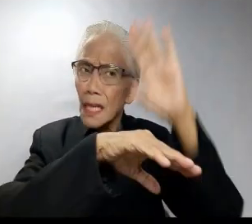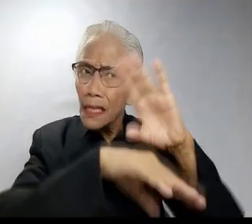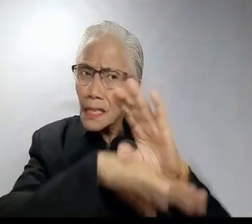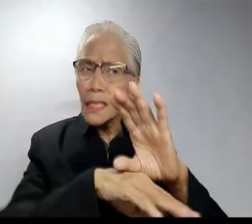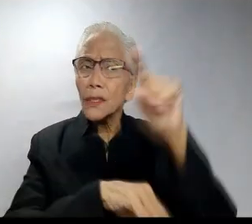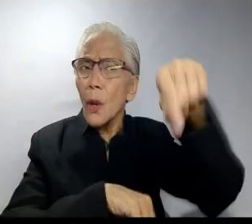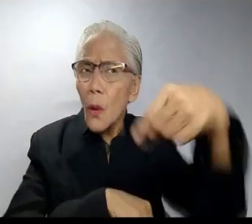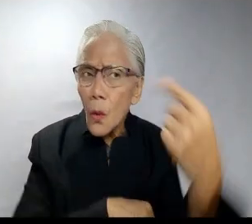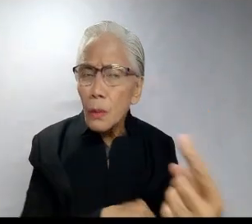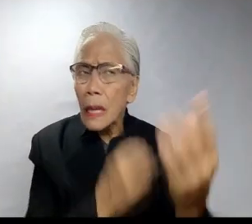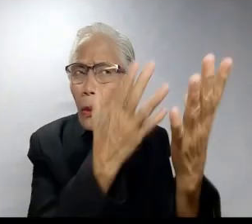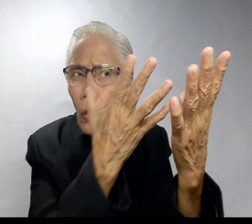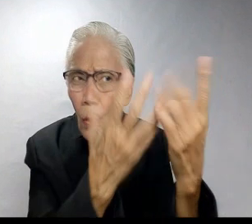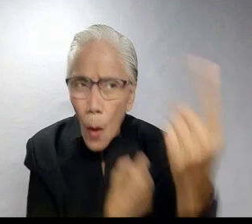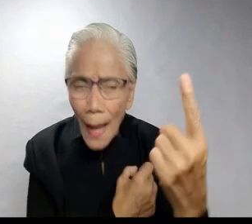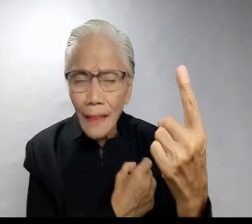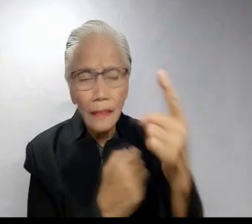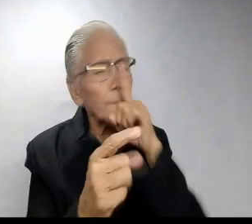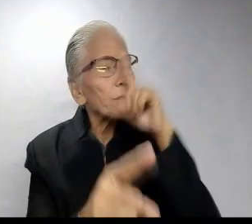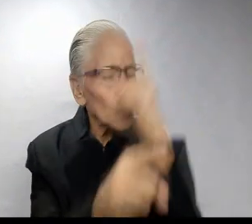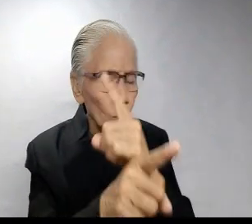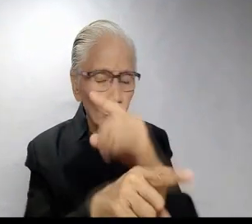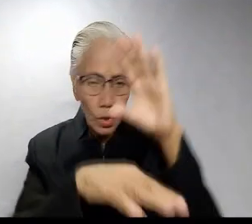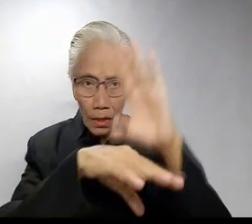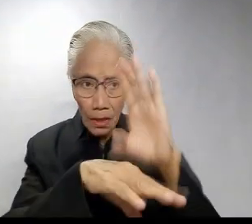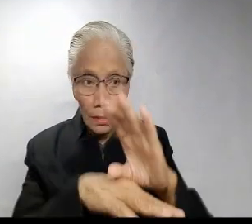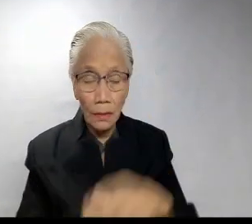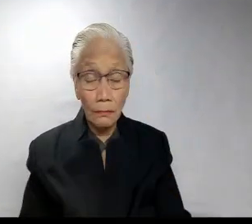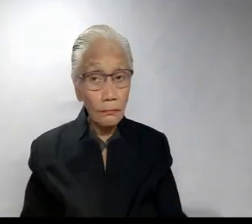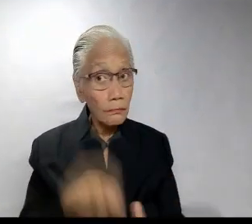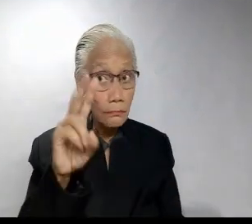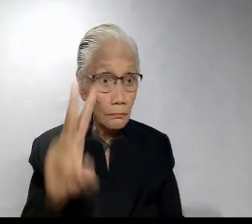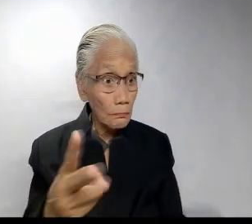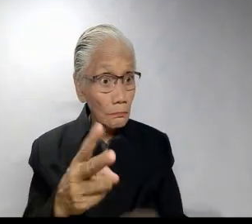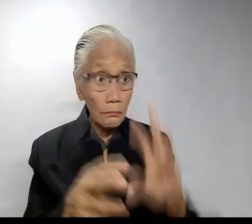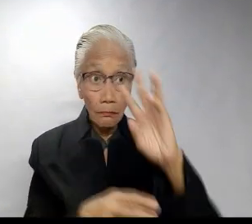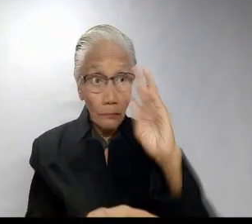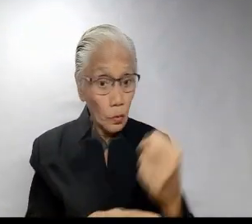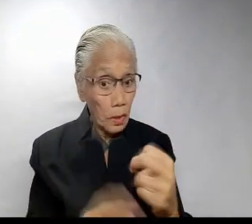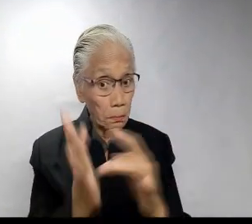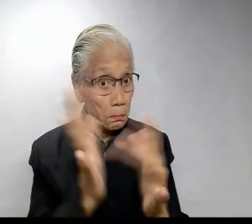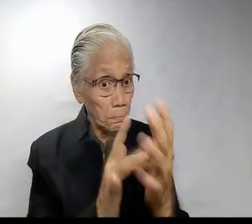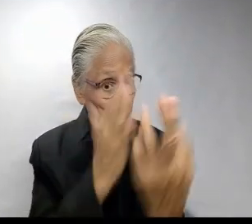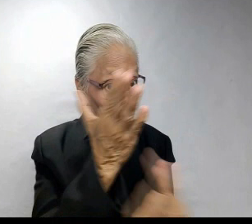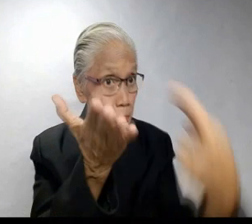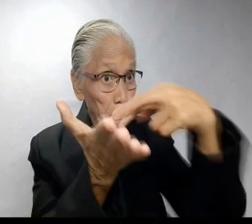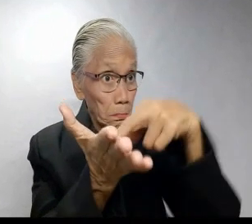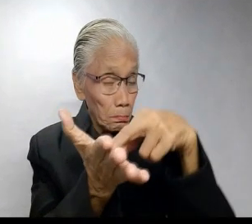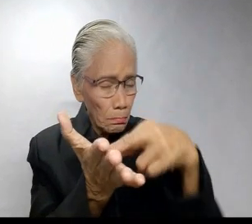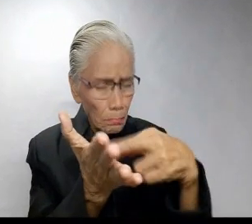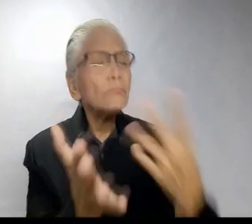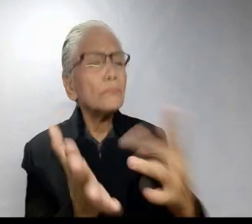established a church, only one true church. Secondly, when the resurrected